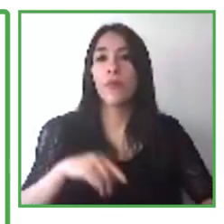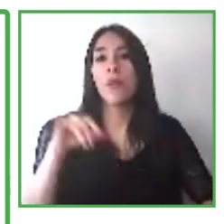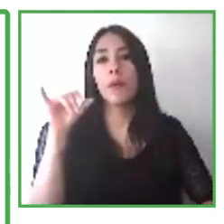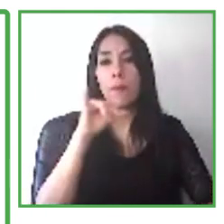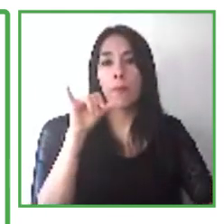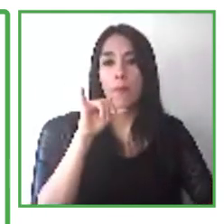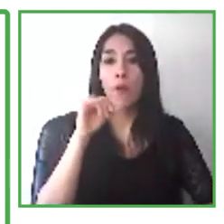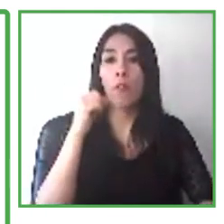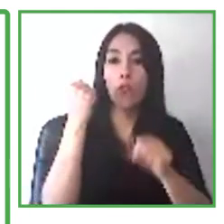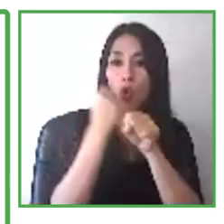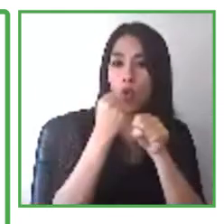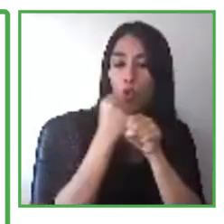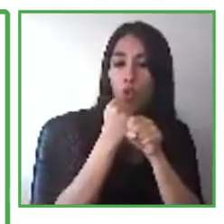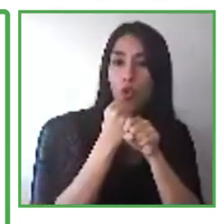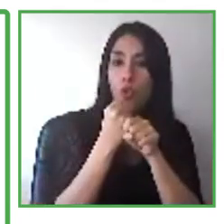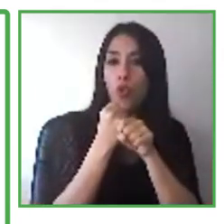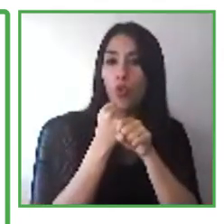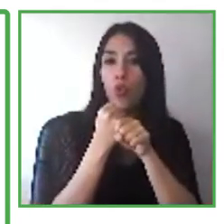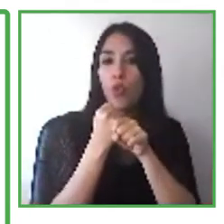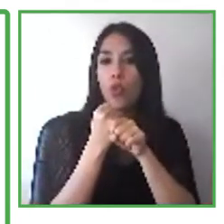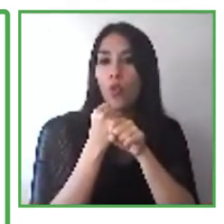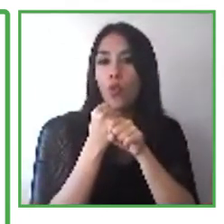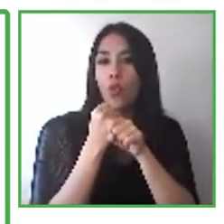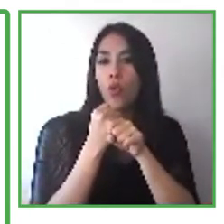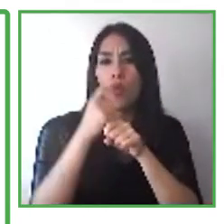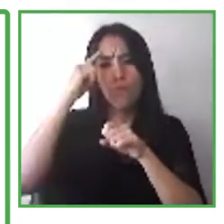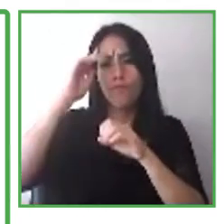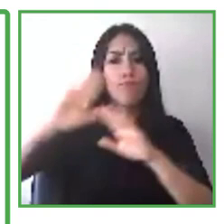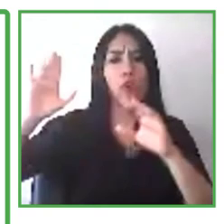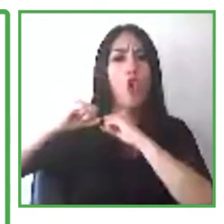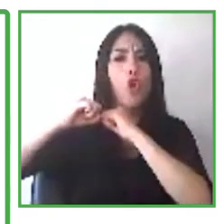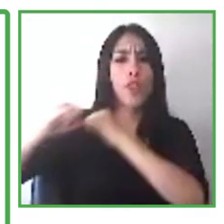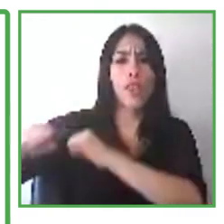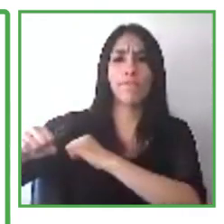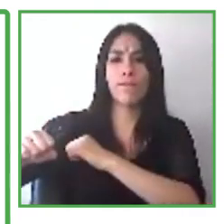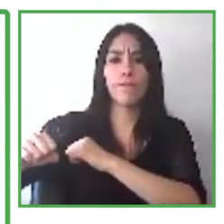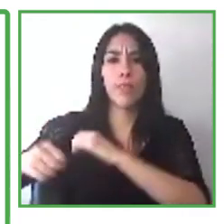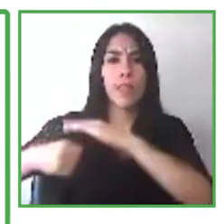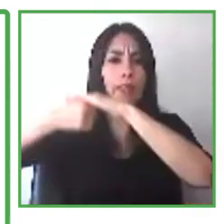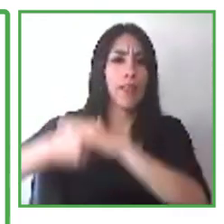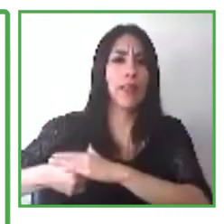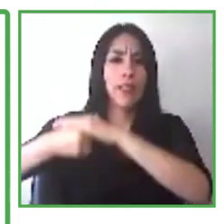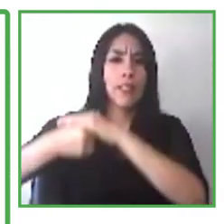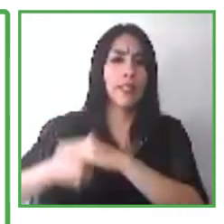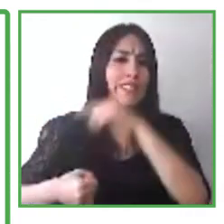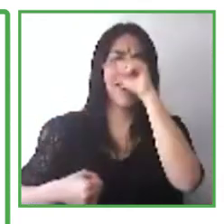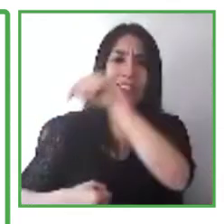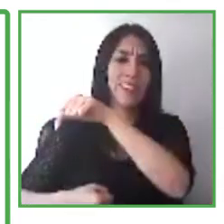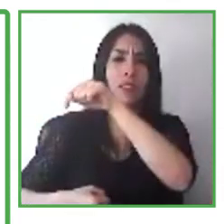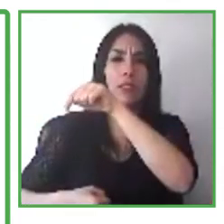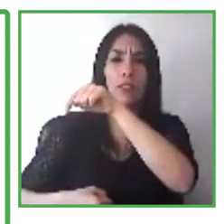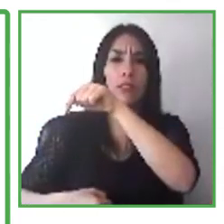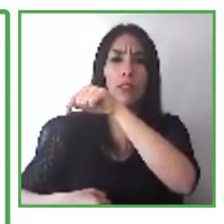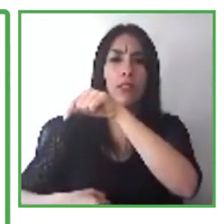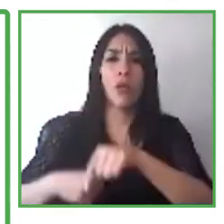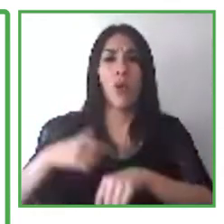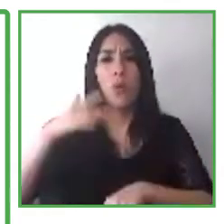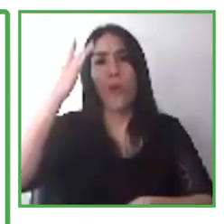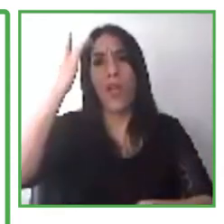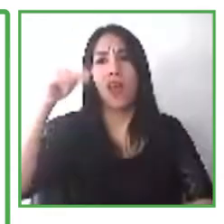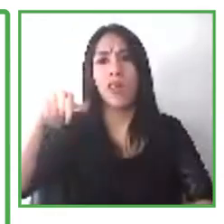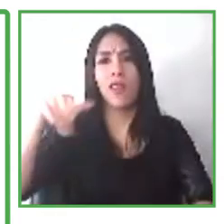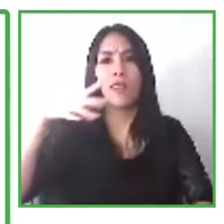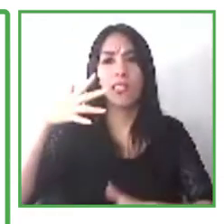of and development of people with disabilities. Facilities, the access and